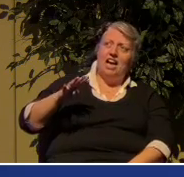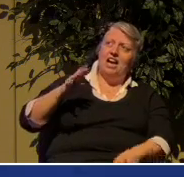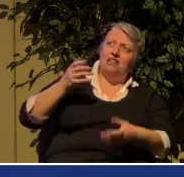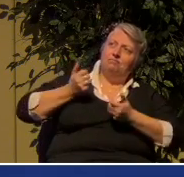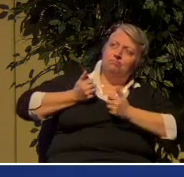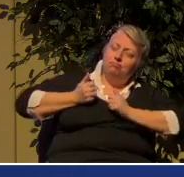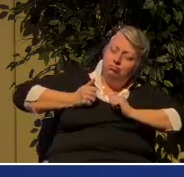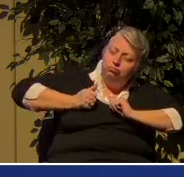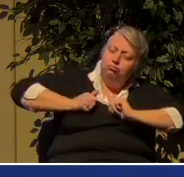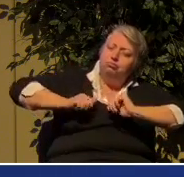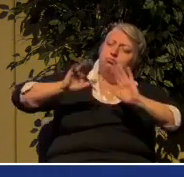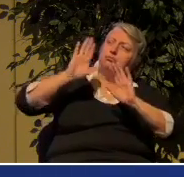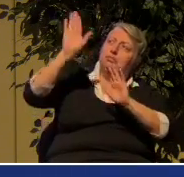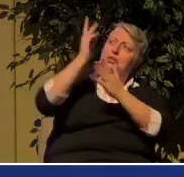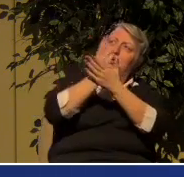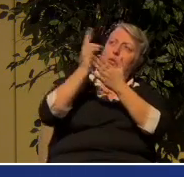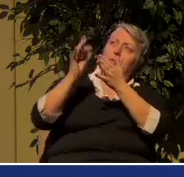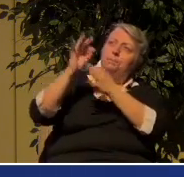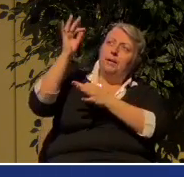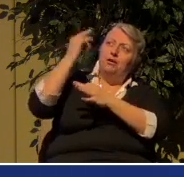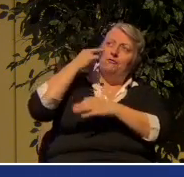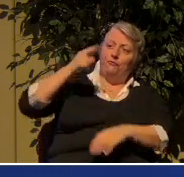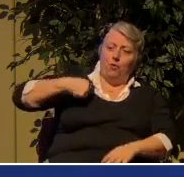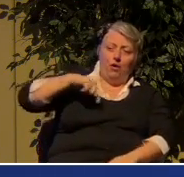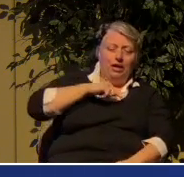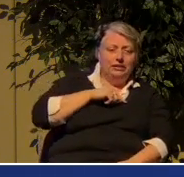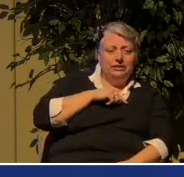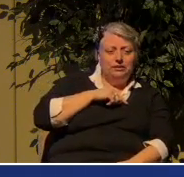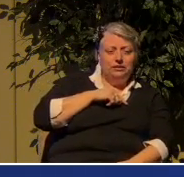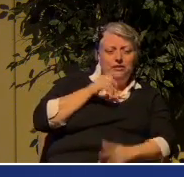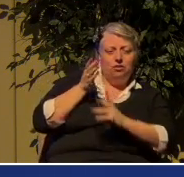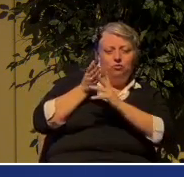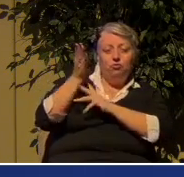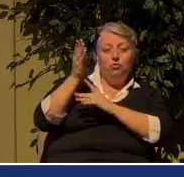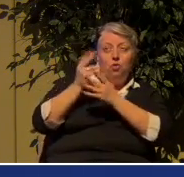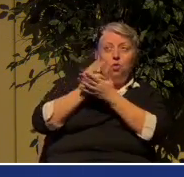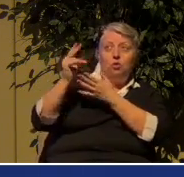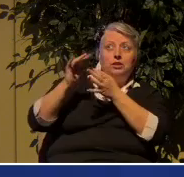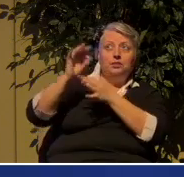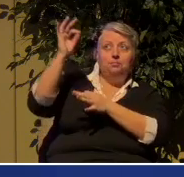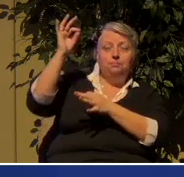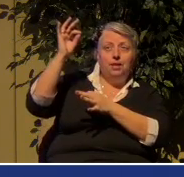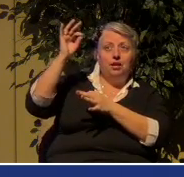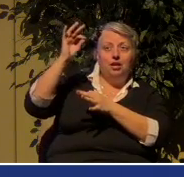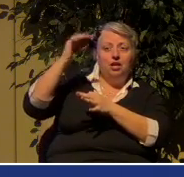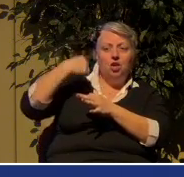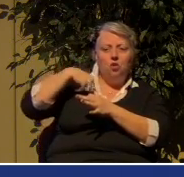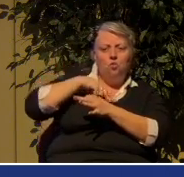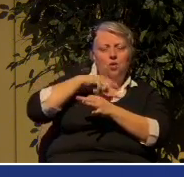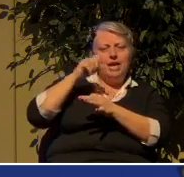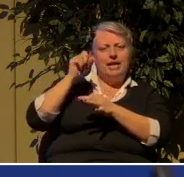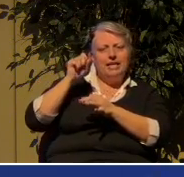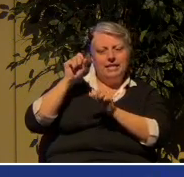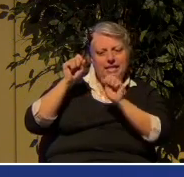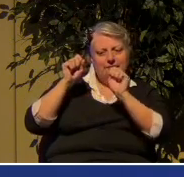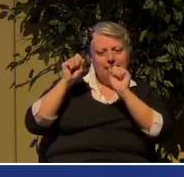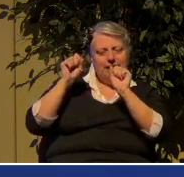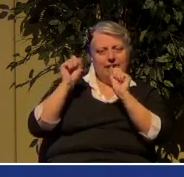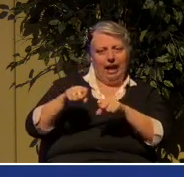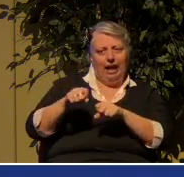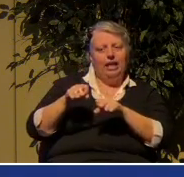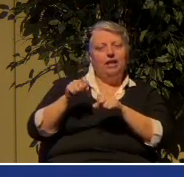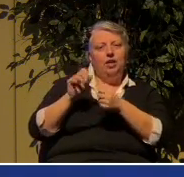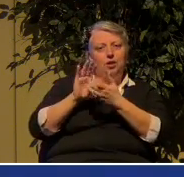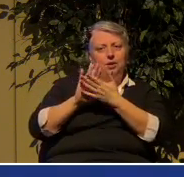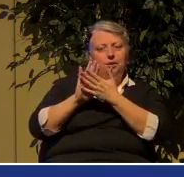Holy Spirit upon us so that by the Holy Spirit, we can increasingly by faith in Jesus become